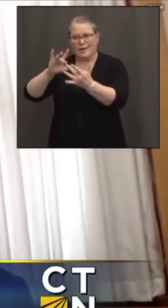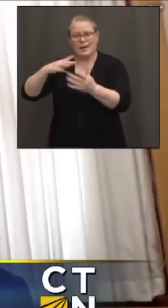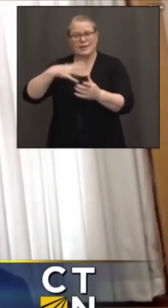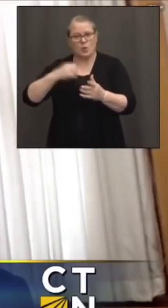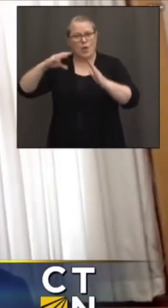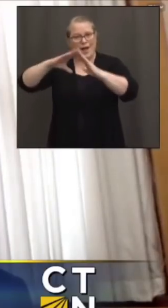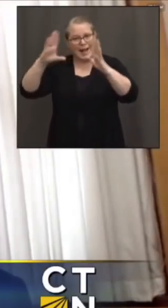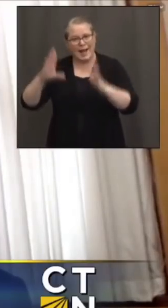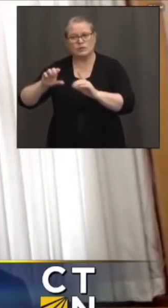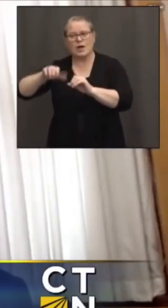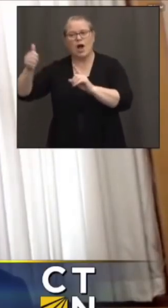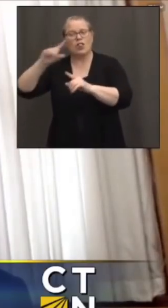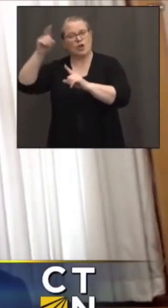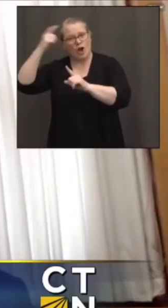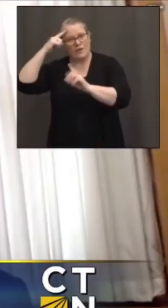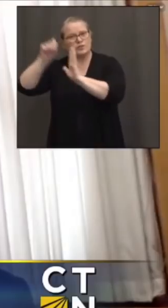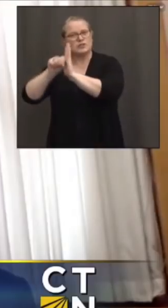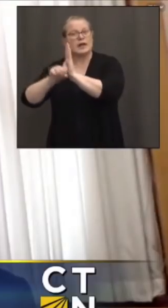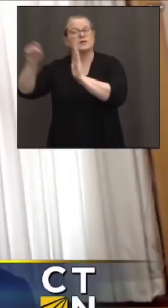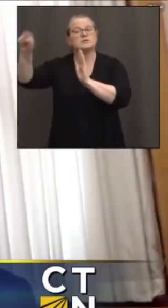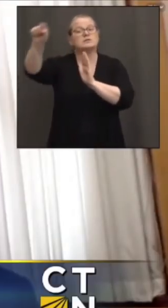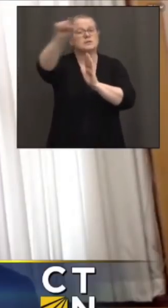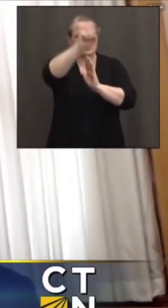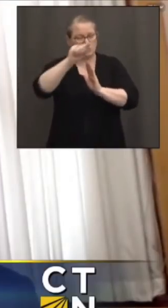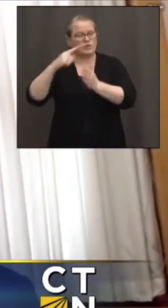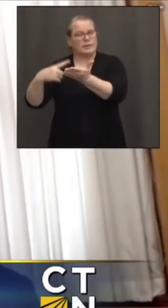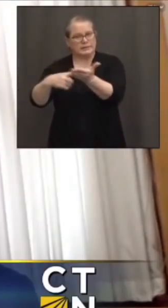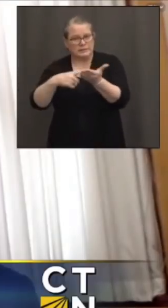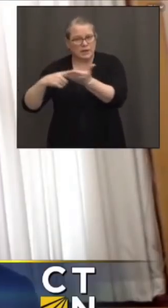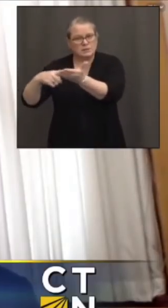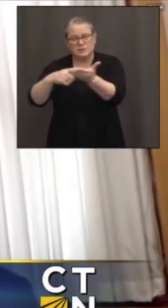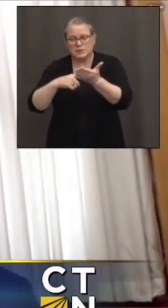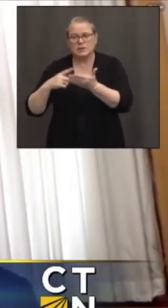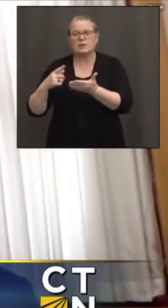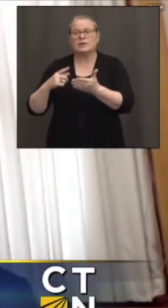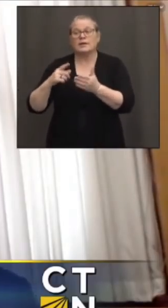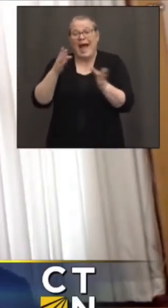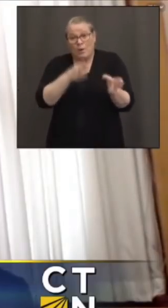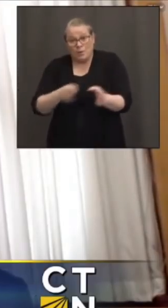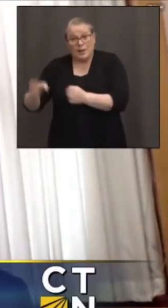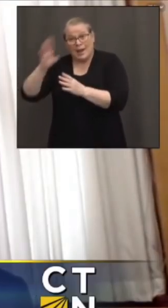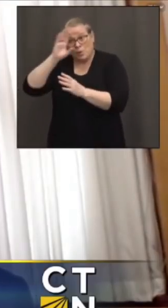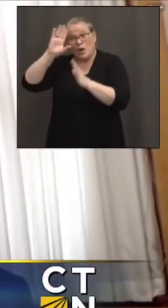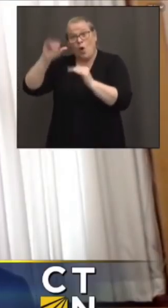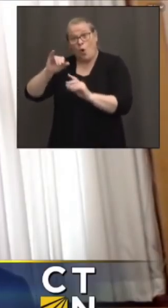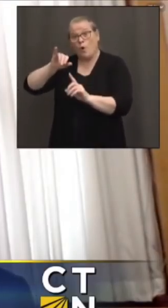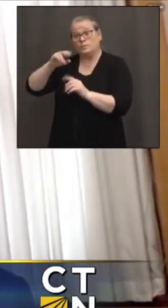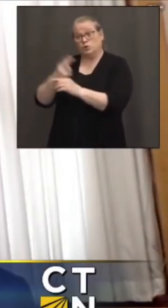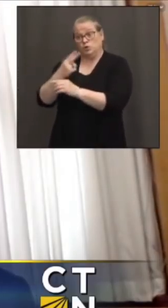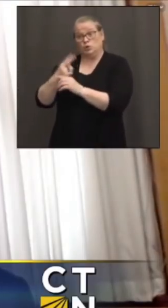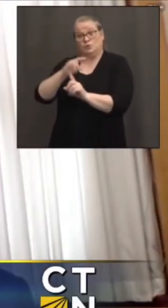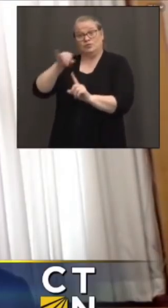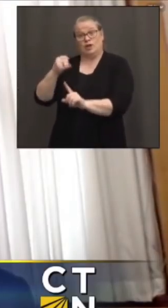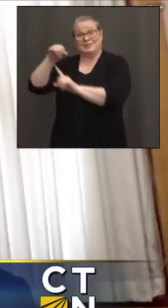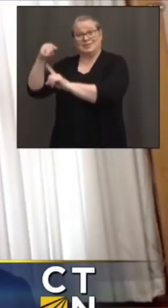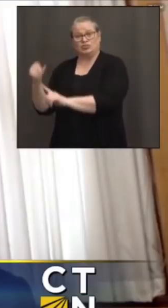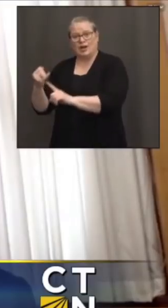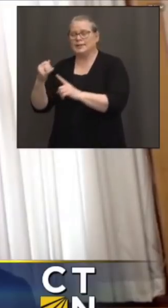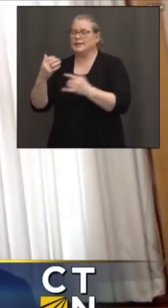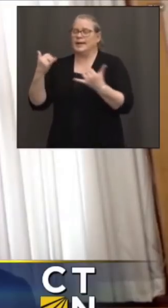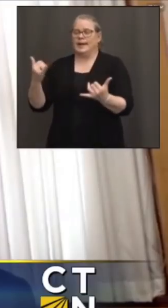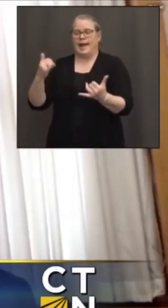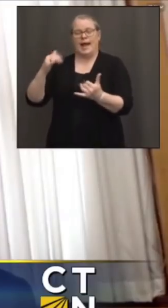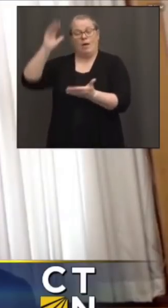with fellow governors. Our plan there does have to shift. We had hoped to vaccinate them with Johnson & Johnson. We're now going to pivot to